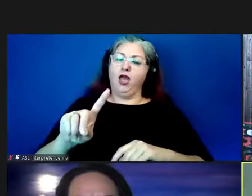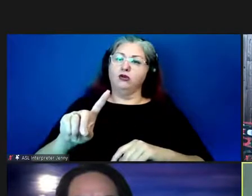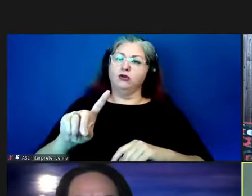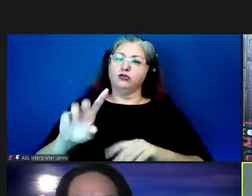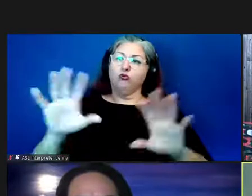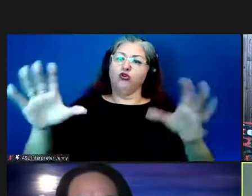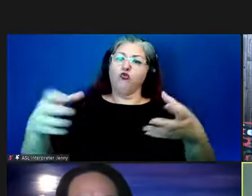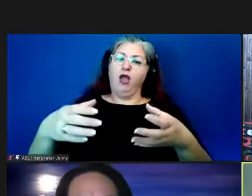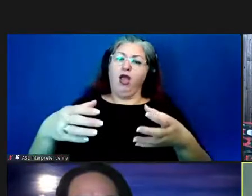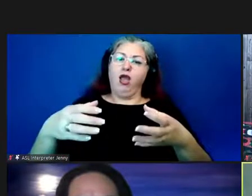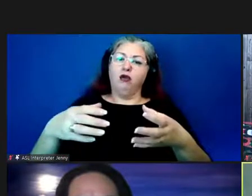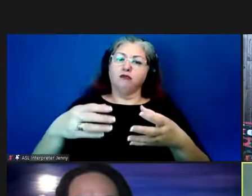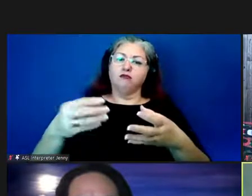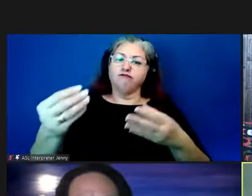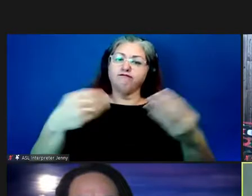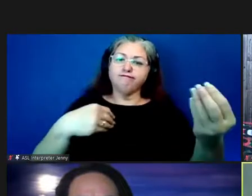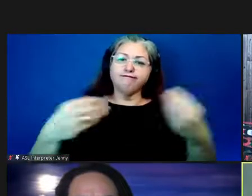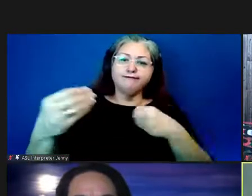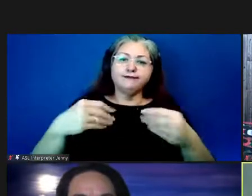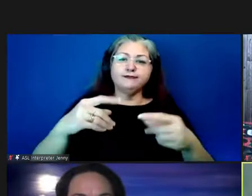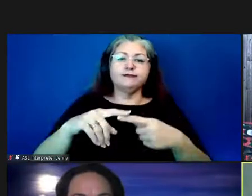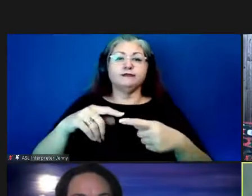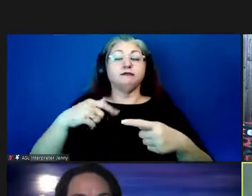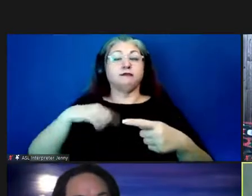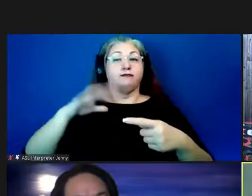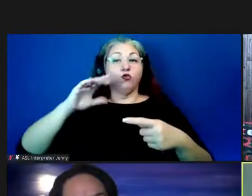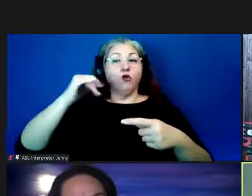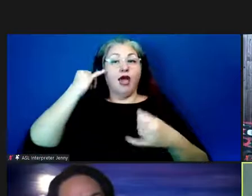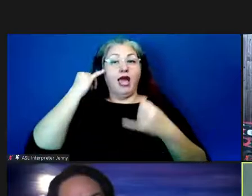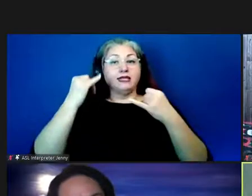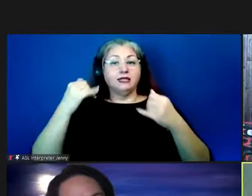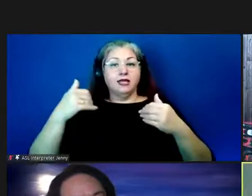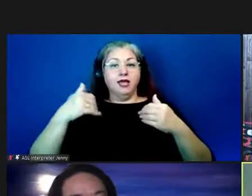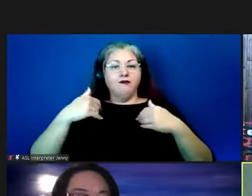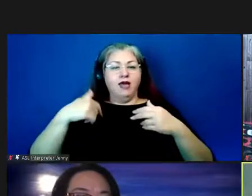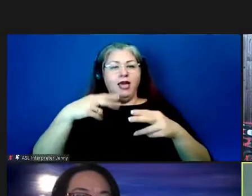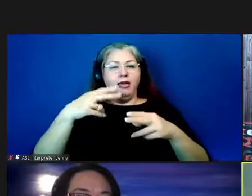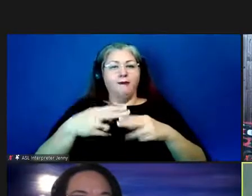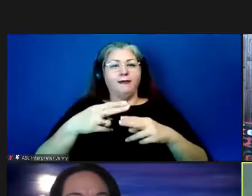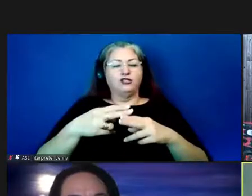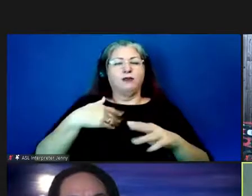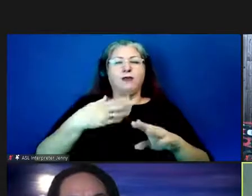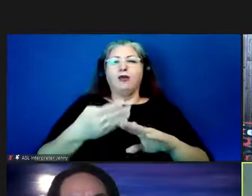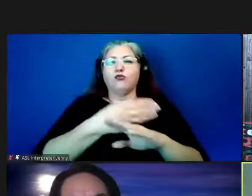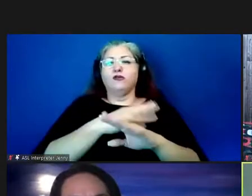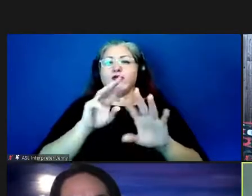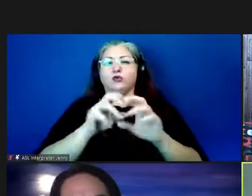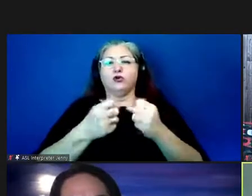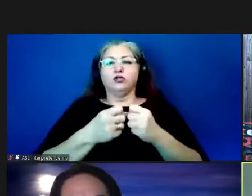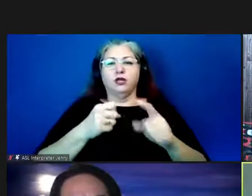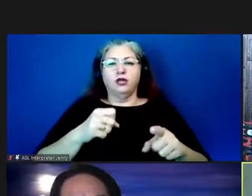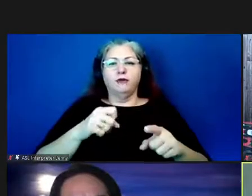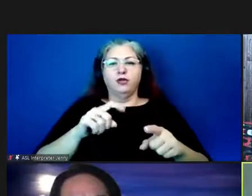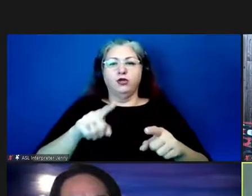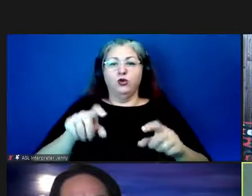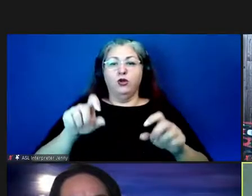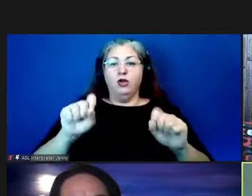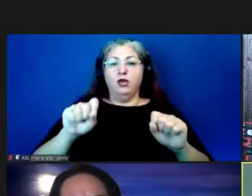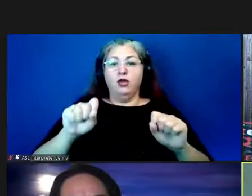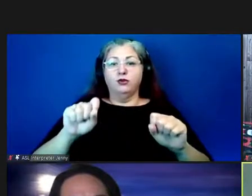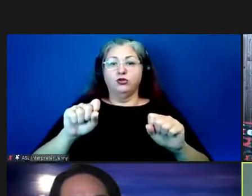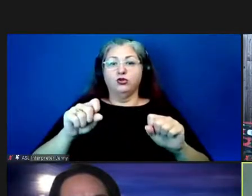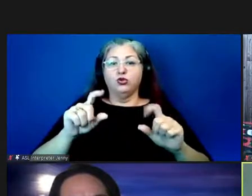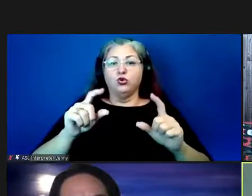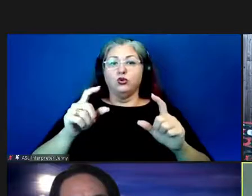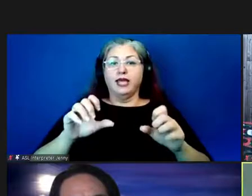um i had i had ideas um that i mentioned on the last workshop around um you could potentially do